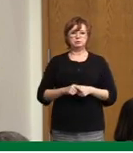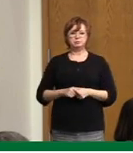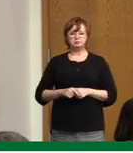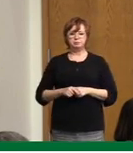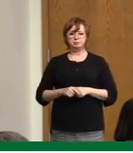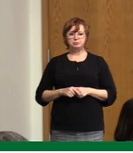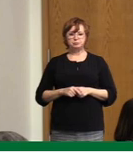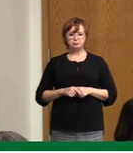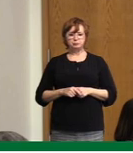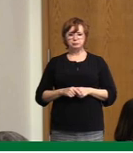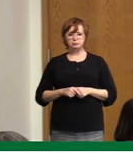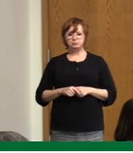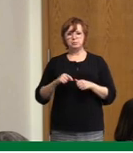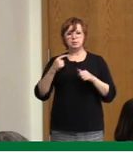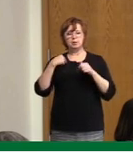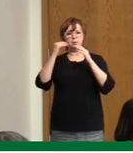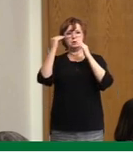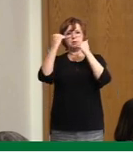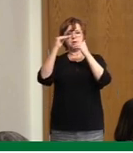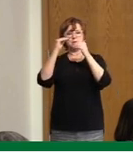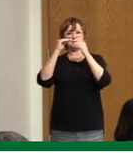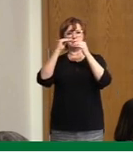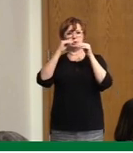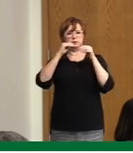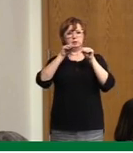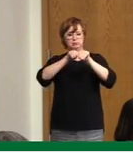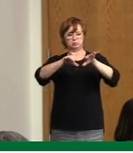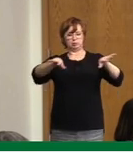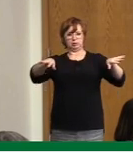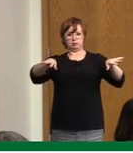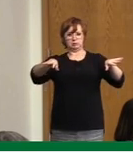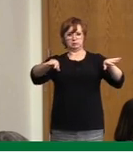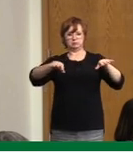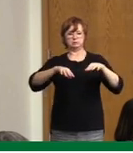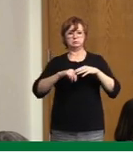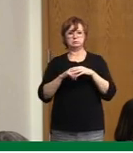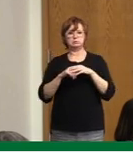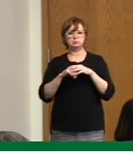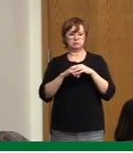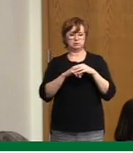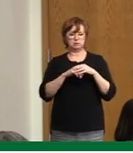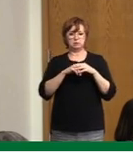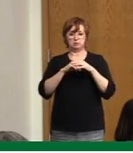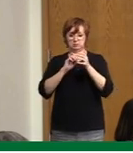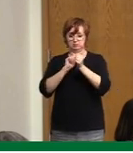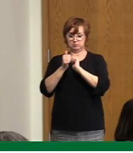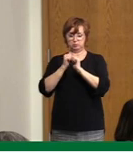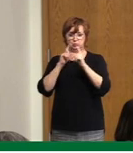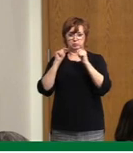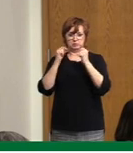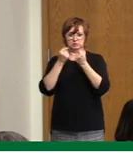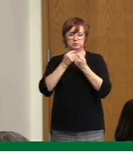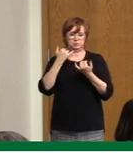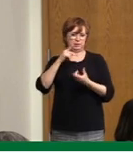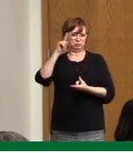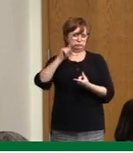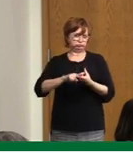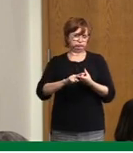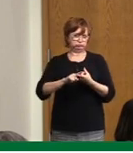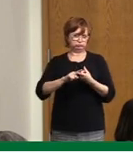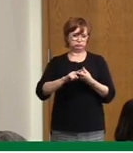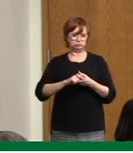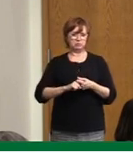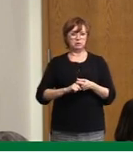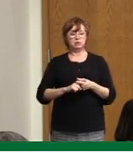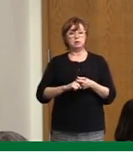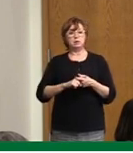to minimize transmission so that we don't have the transmissions we were seeing with sports teams, you know, over the last two or three weeks. So really,